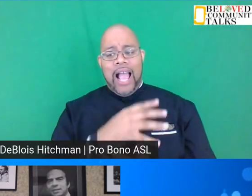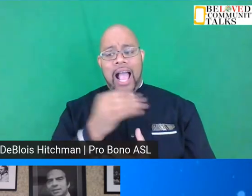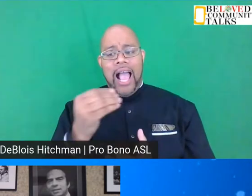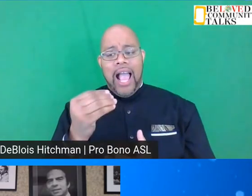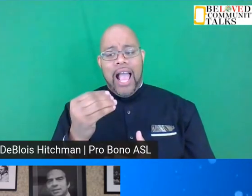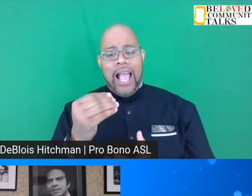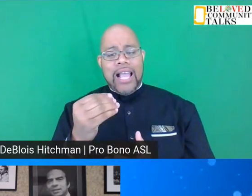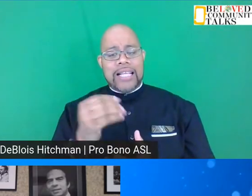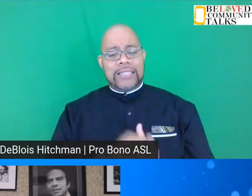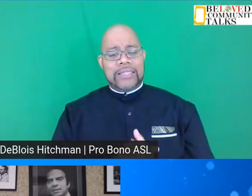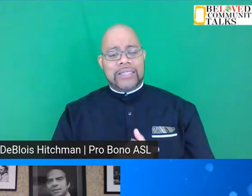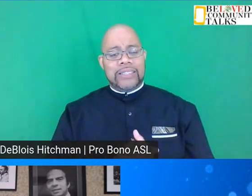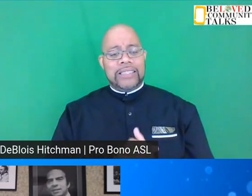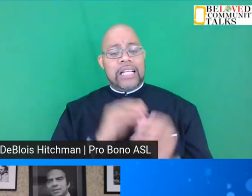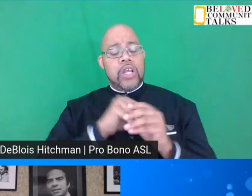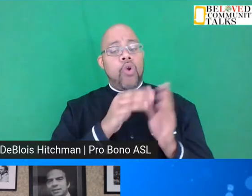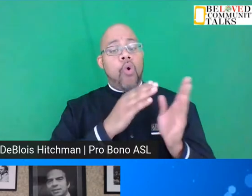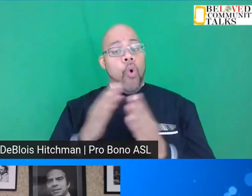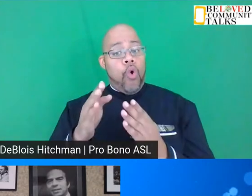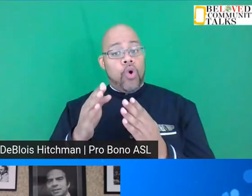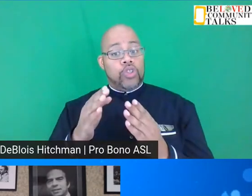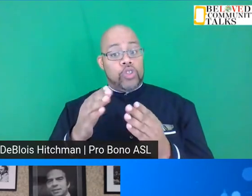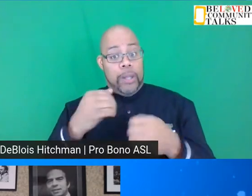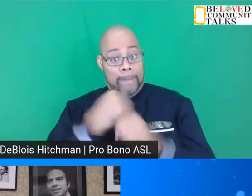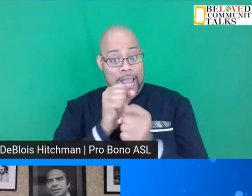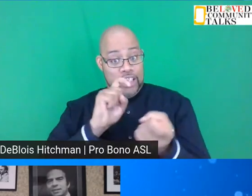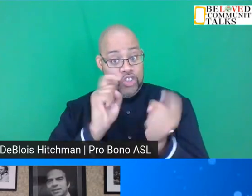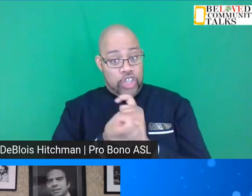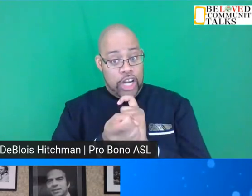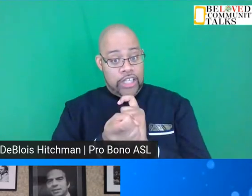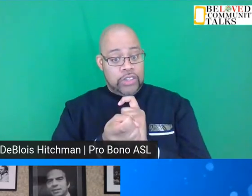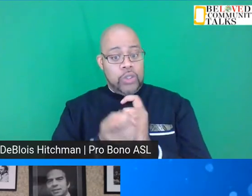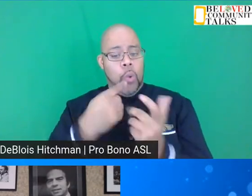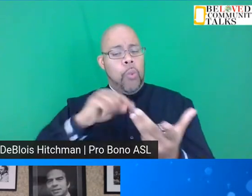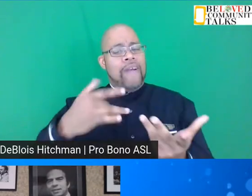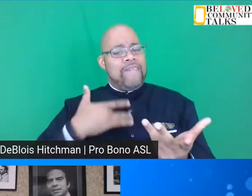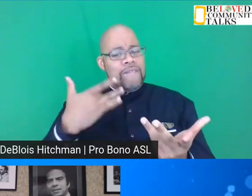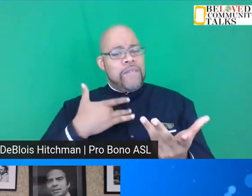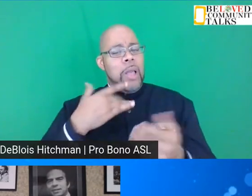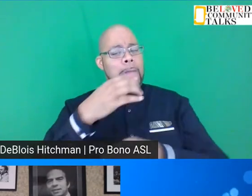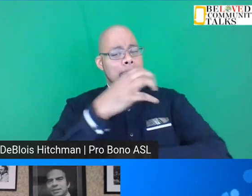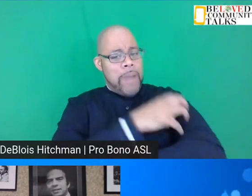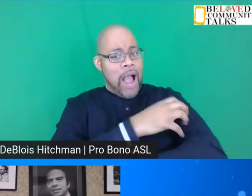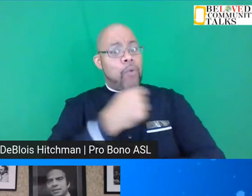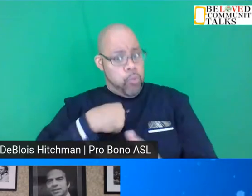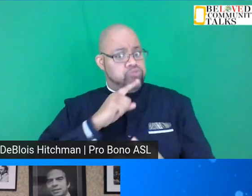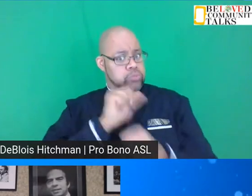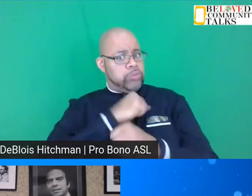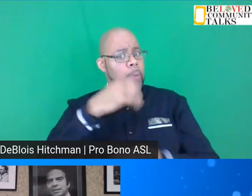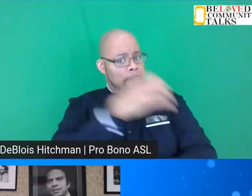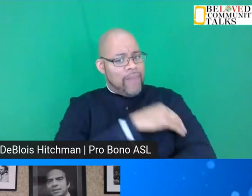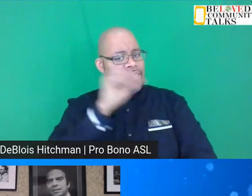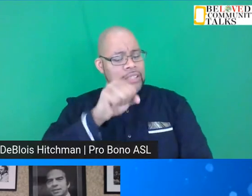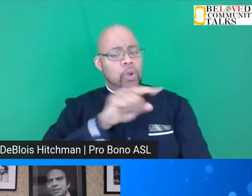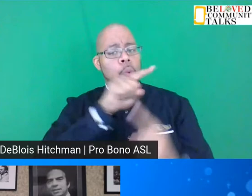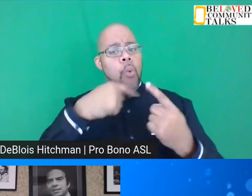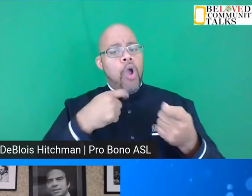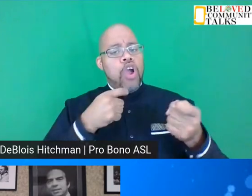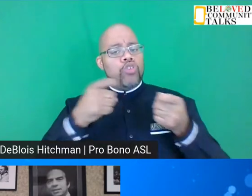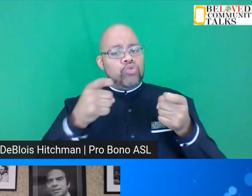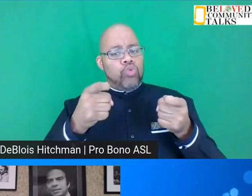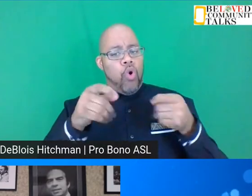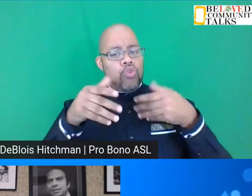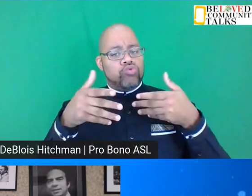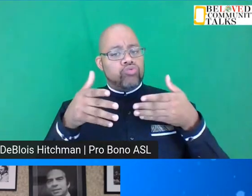And in order to talk about change, we feel powerful and we are powerful when we're controlling the